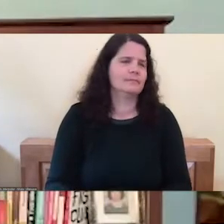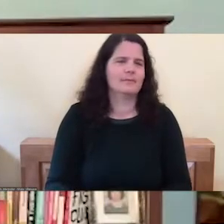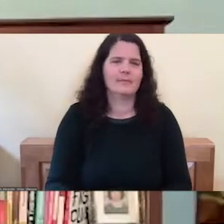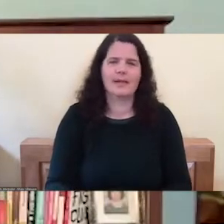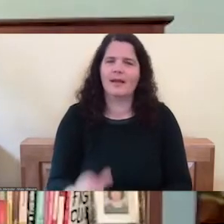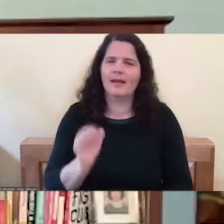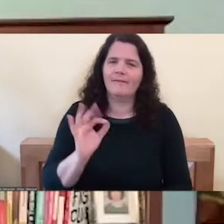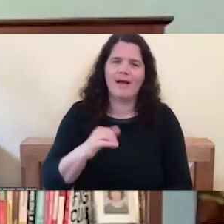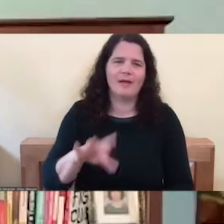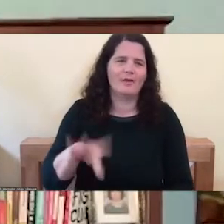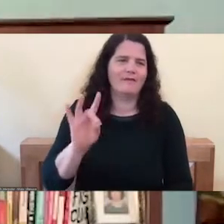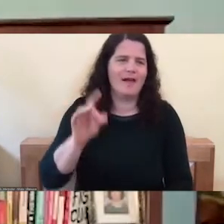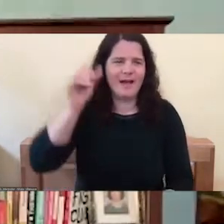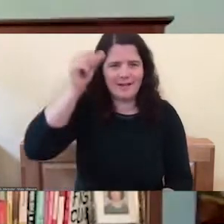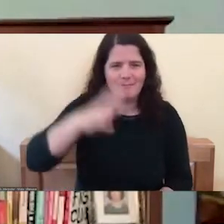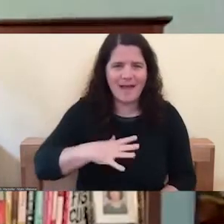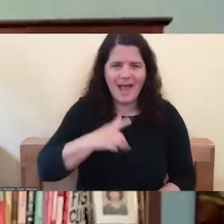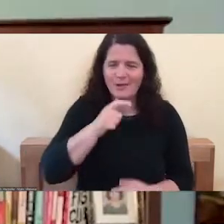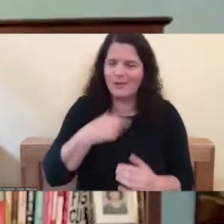my Kali, I'd be so happy.